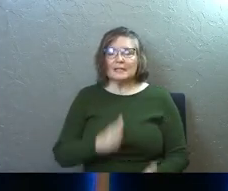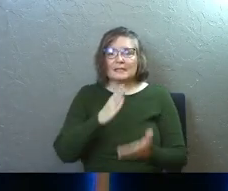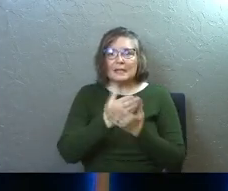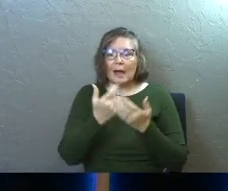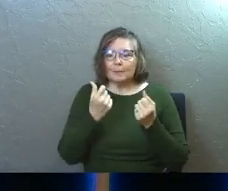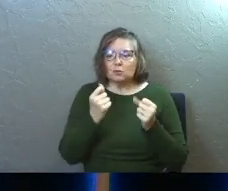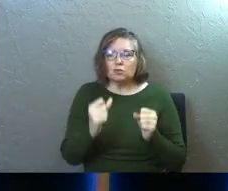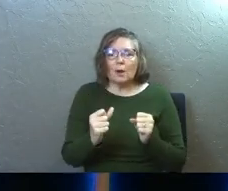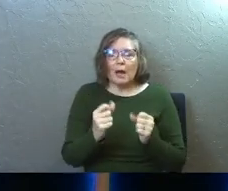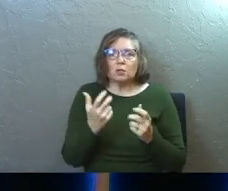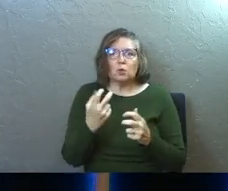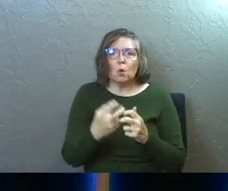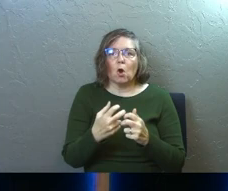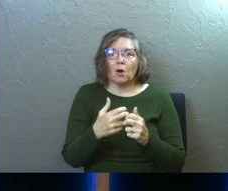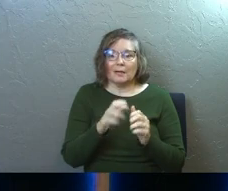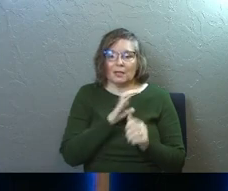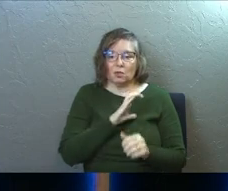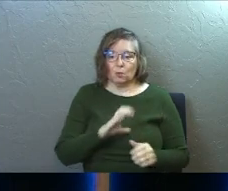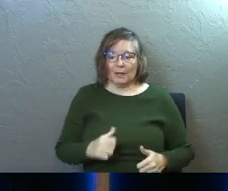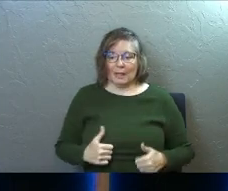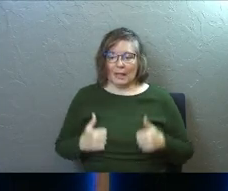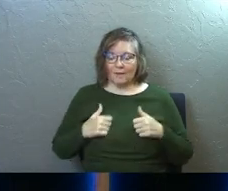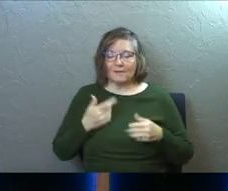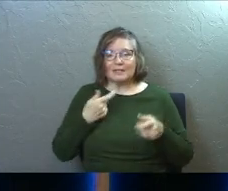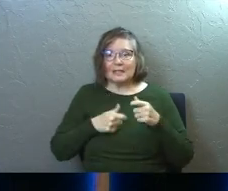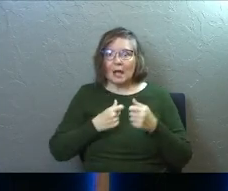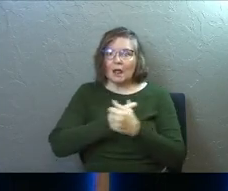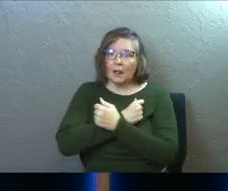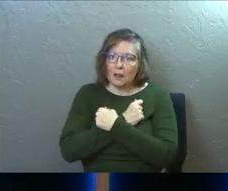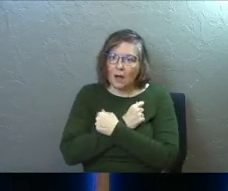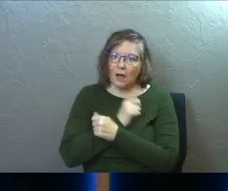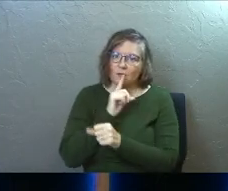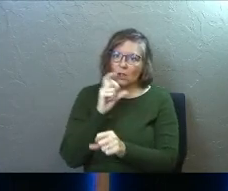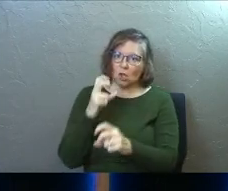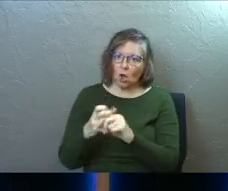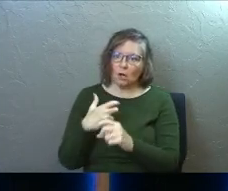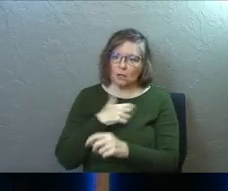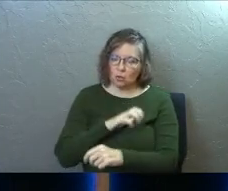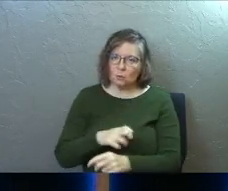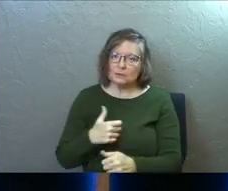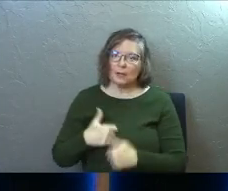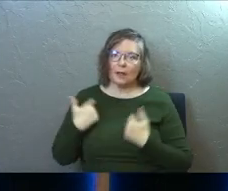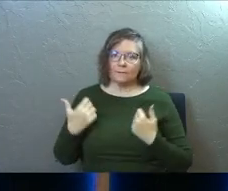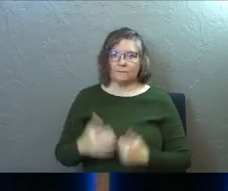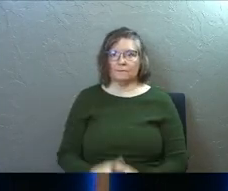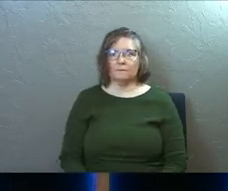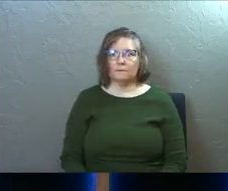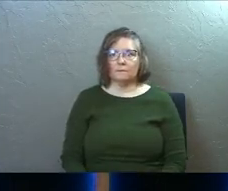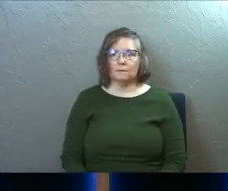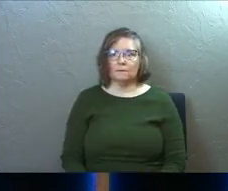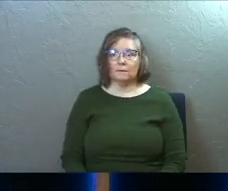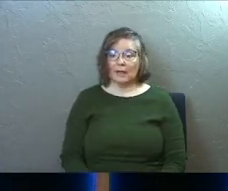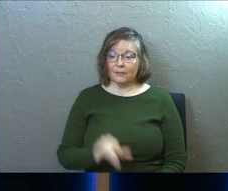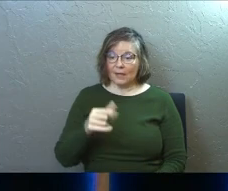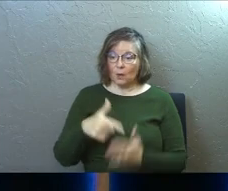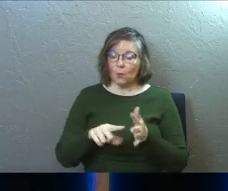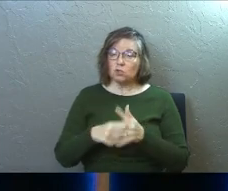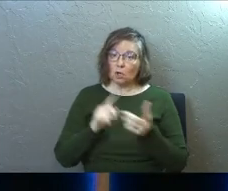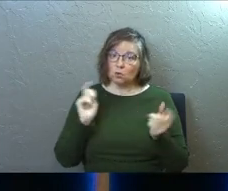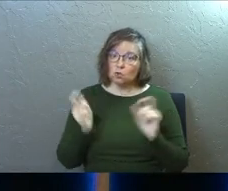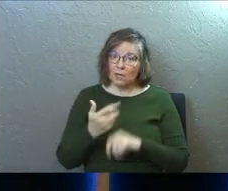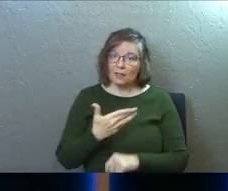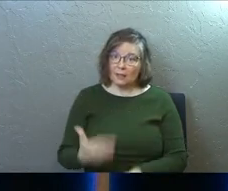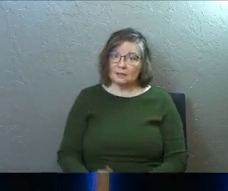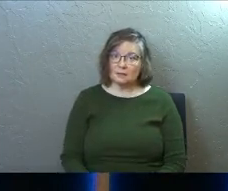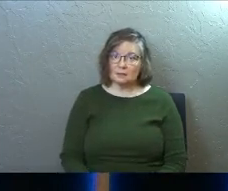Stop trying so hard in the Christian life and instead love really hard in the Christian life. That's what starts to